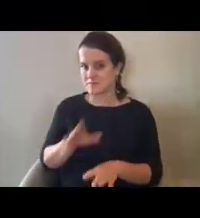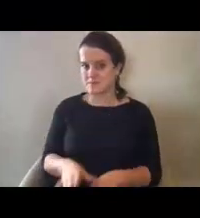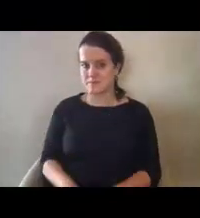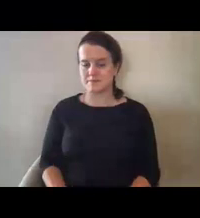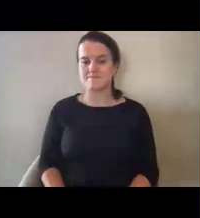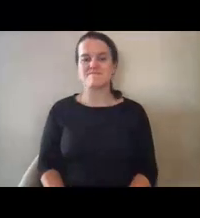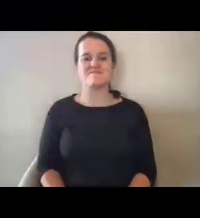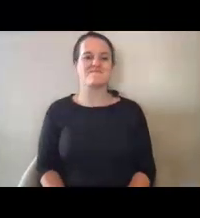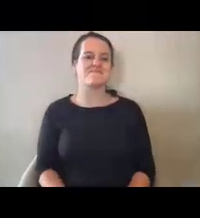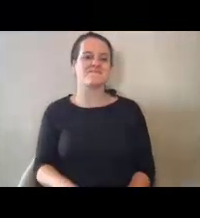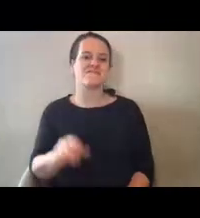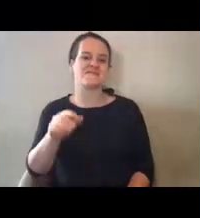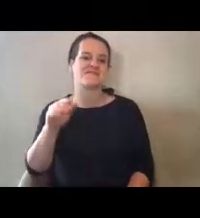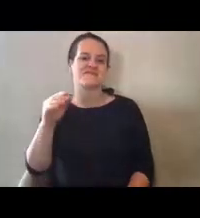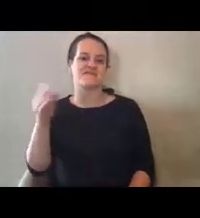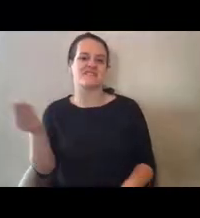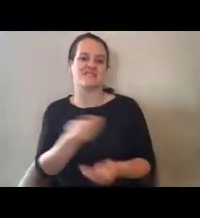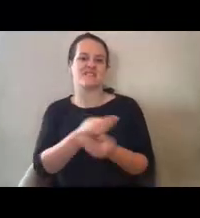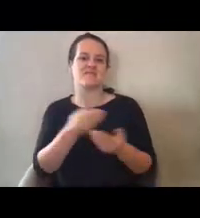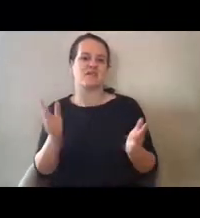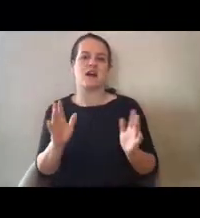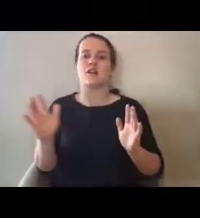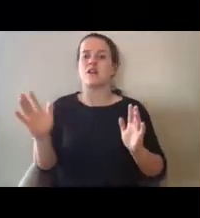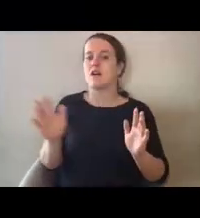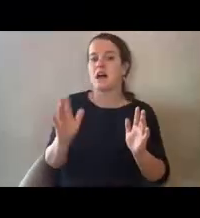Okay, that's okay. I can move on to one more question.